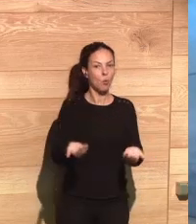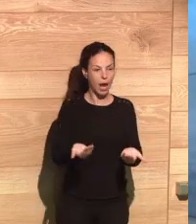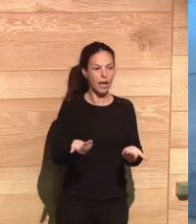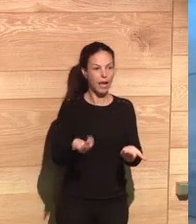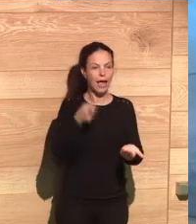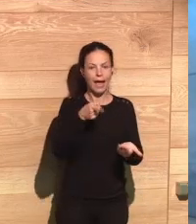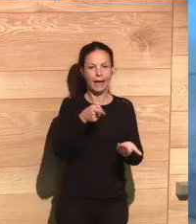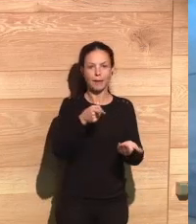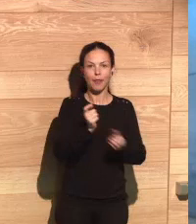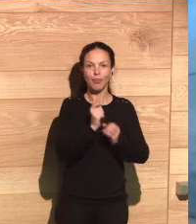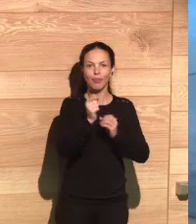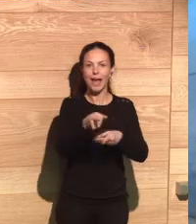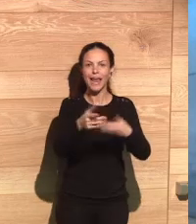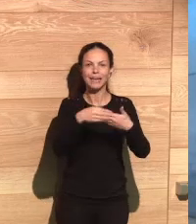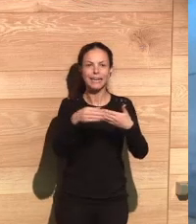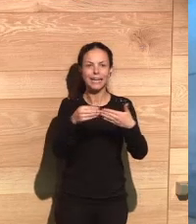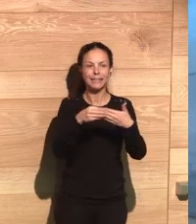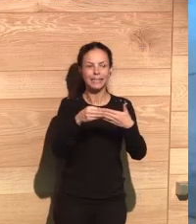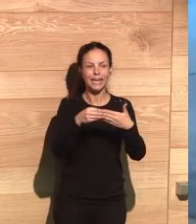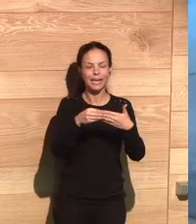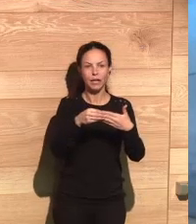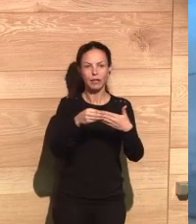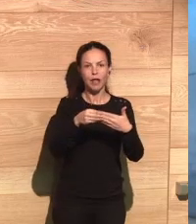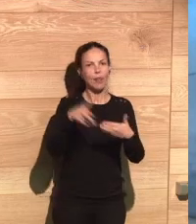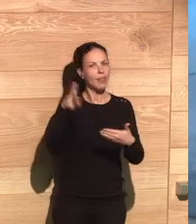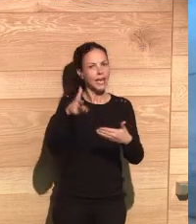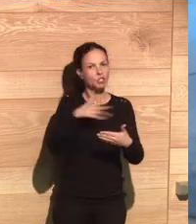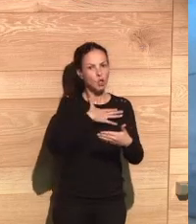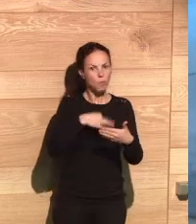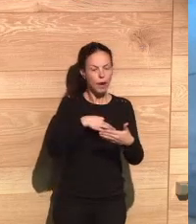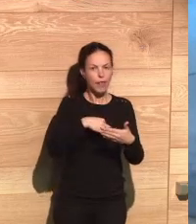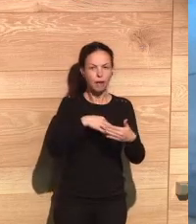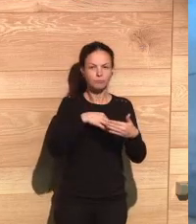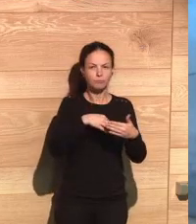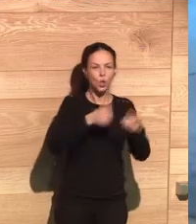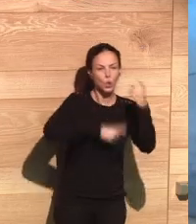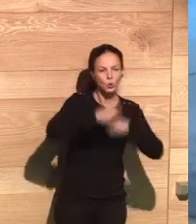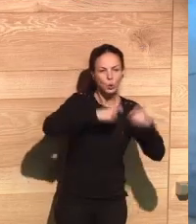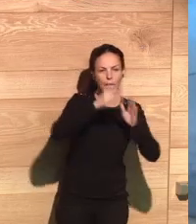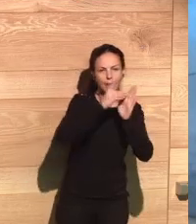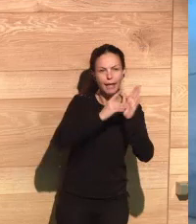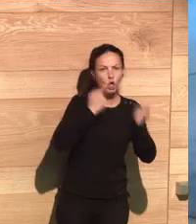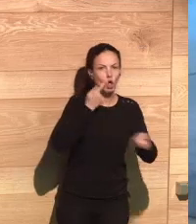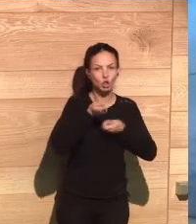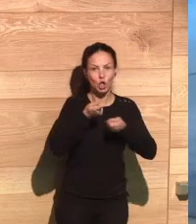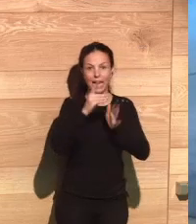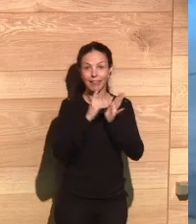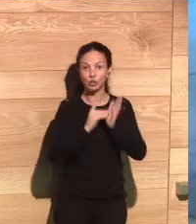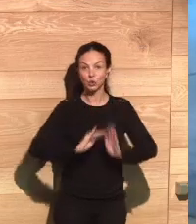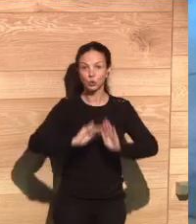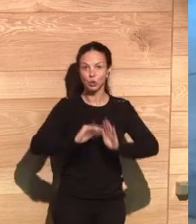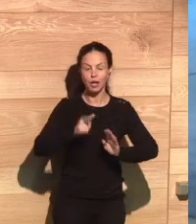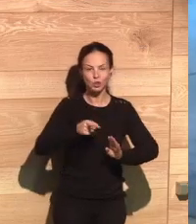behind this is to have an interface with the customer so that they can have statistics on their data